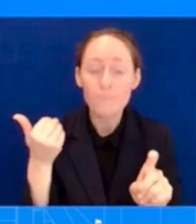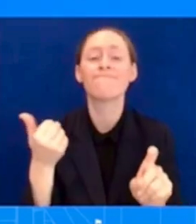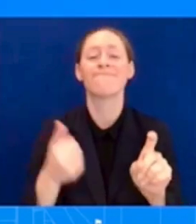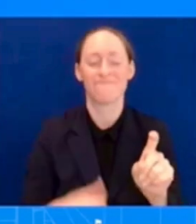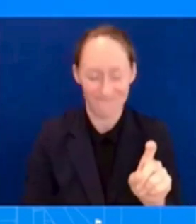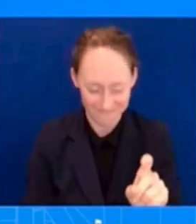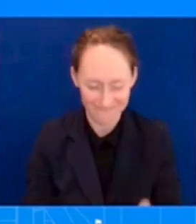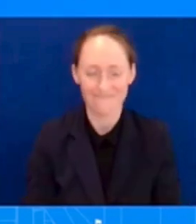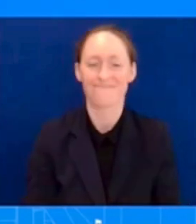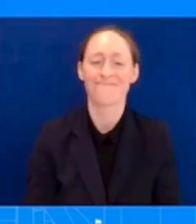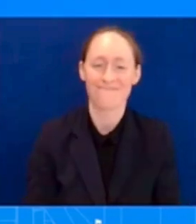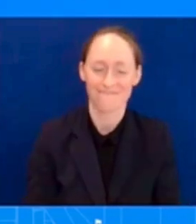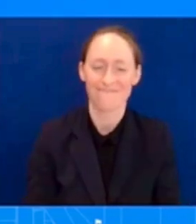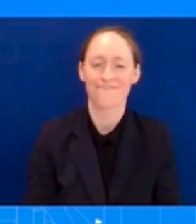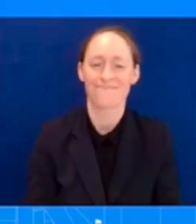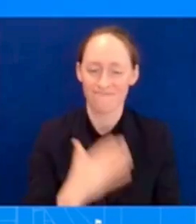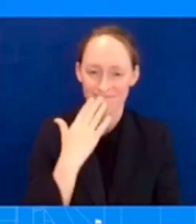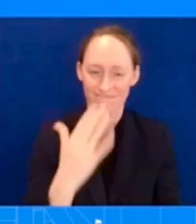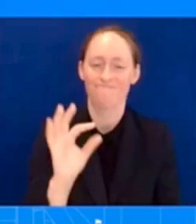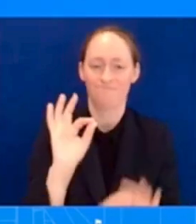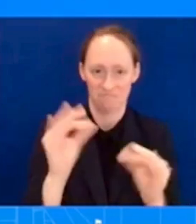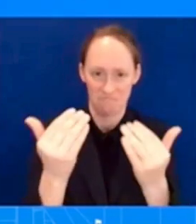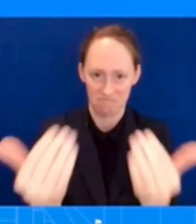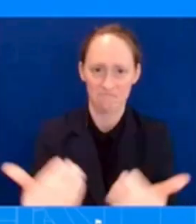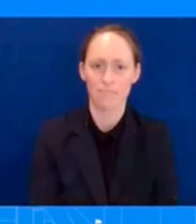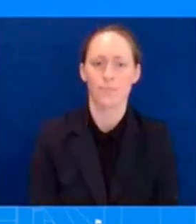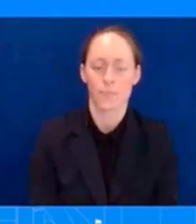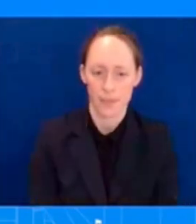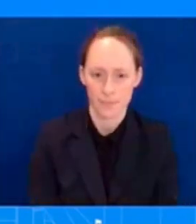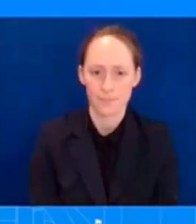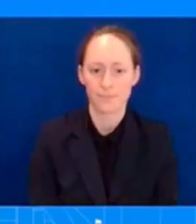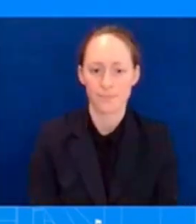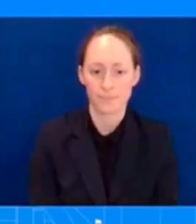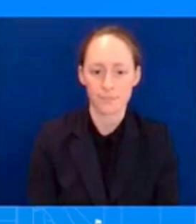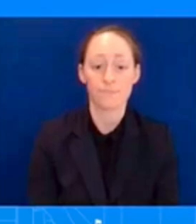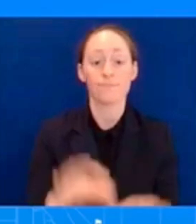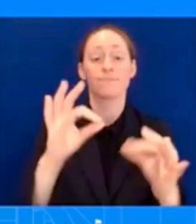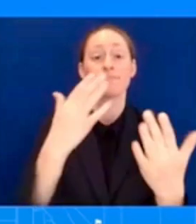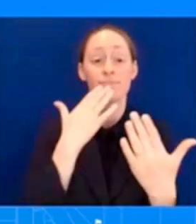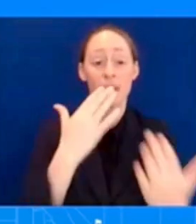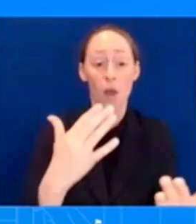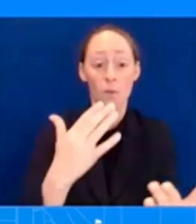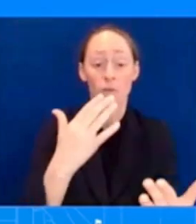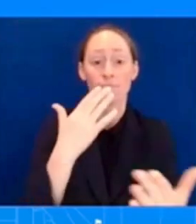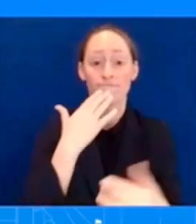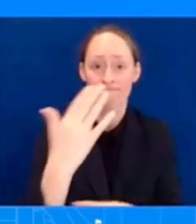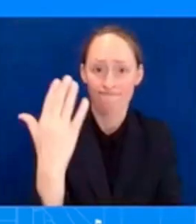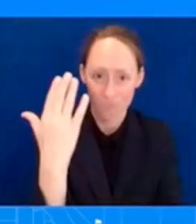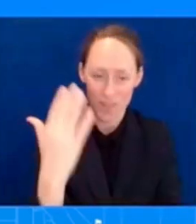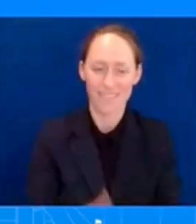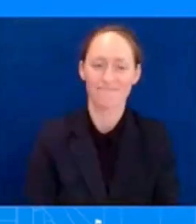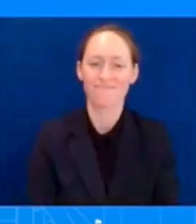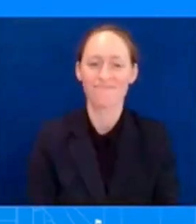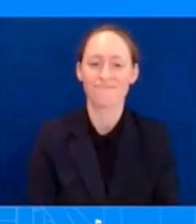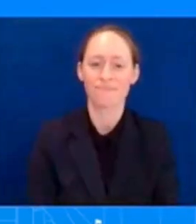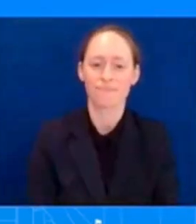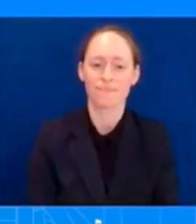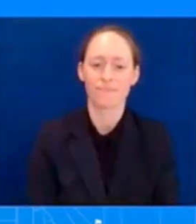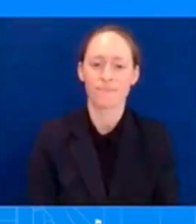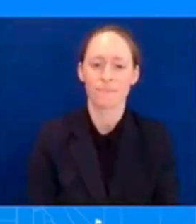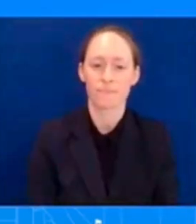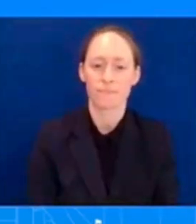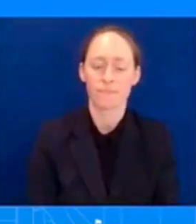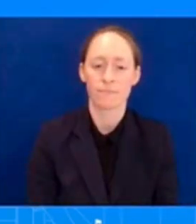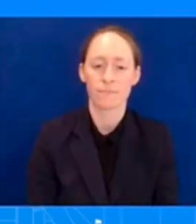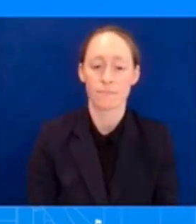all right thank you very much and good morning everybody uh as you just heard i did arrive uh here on the ground very early saturday morning